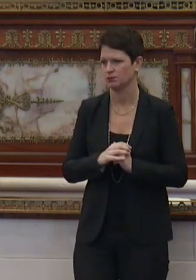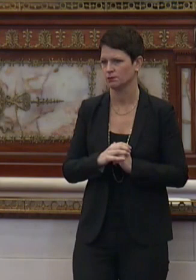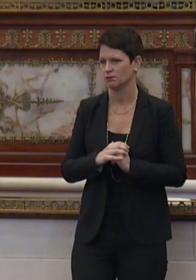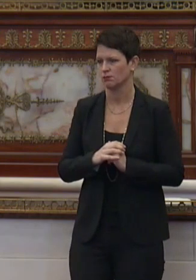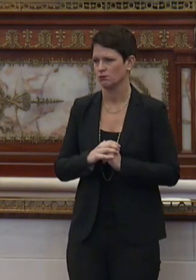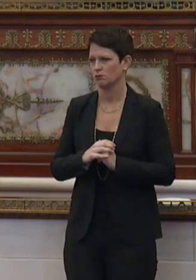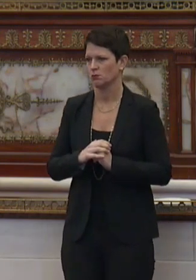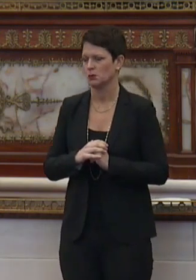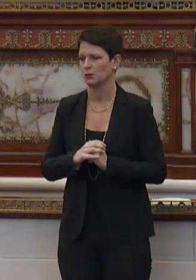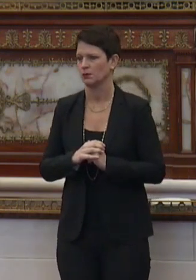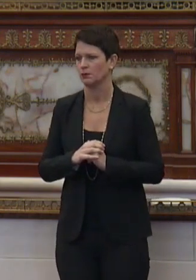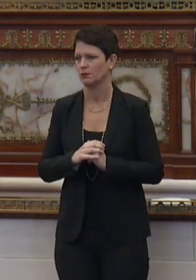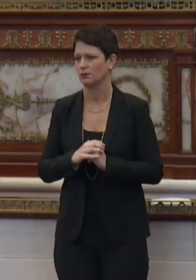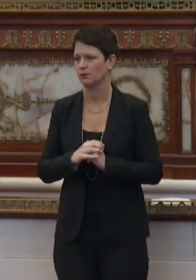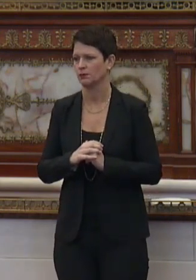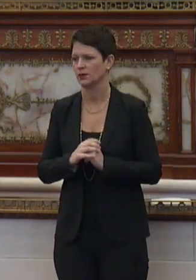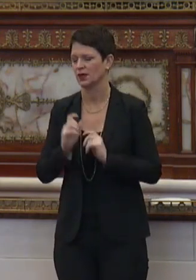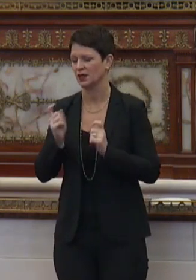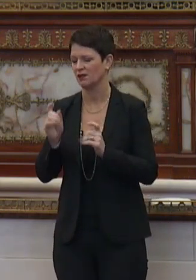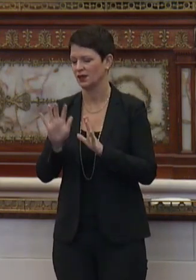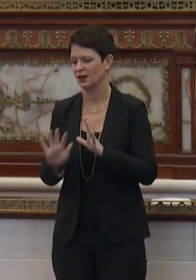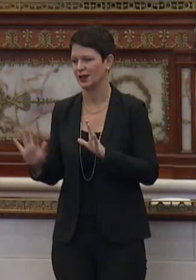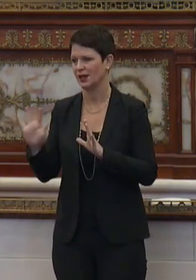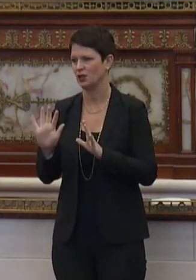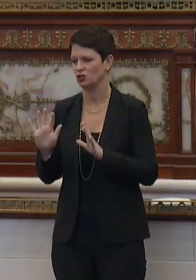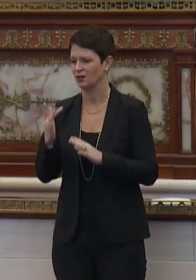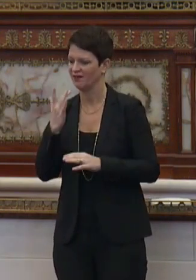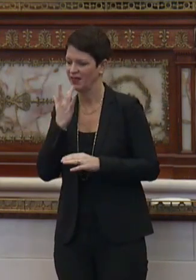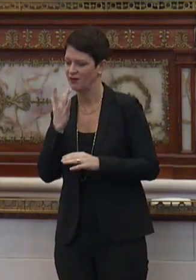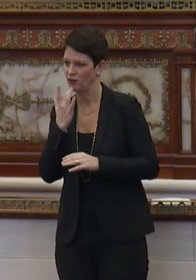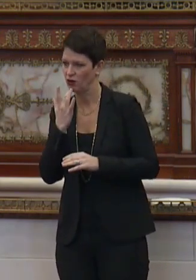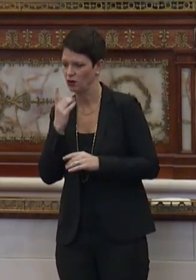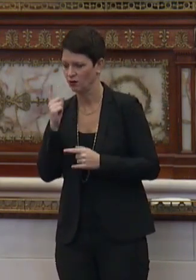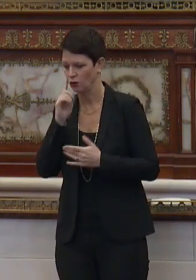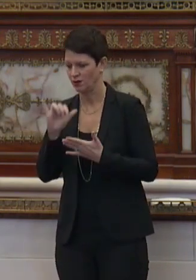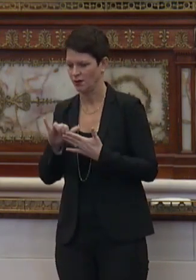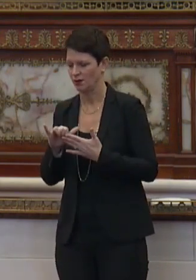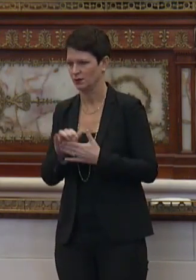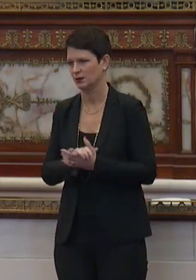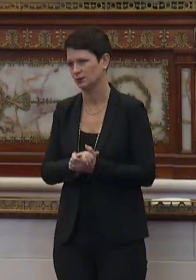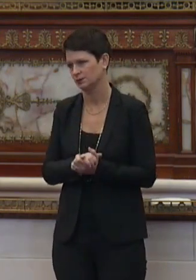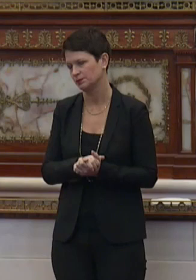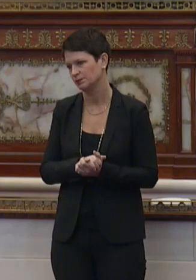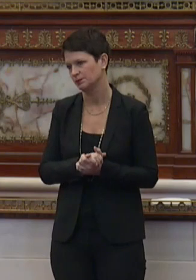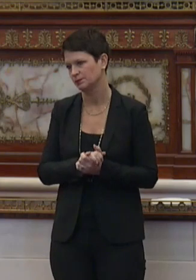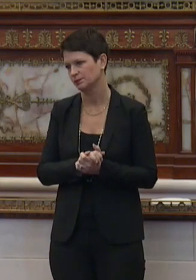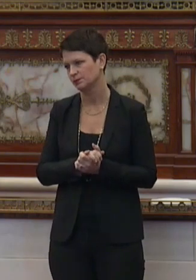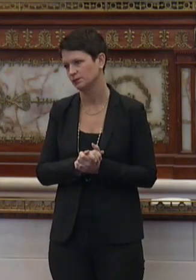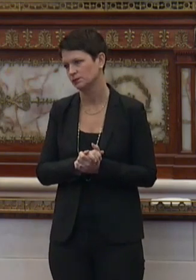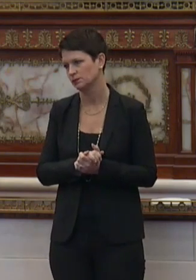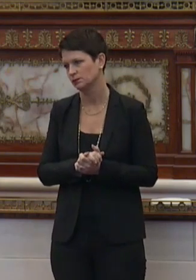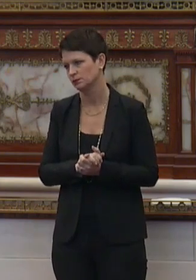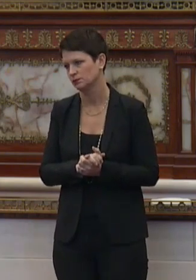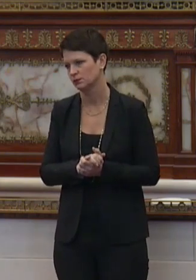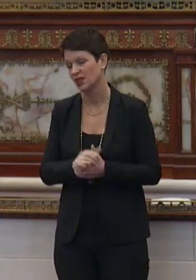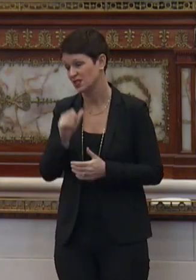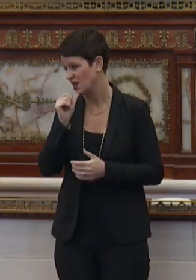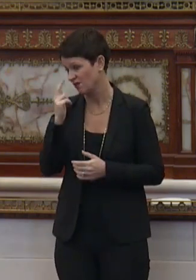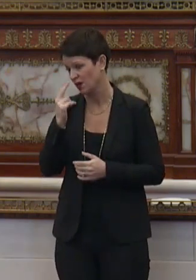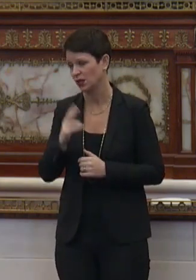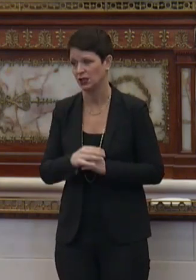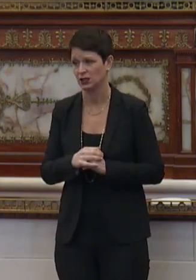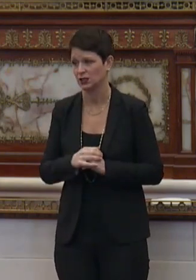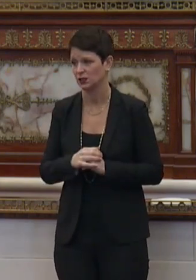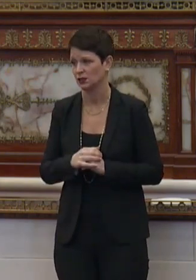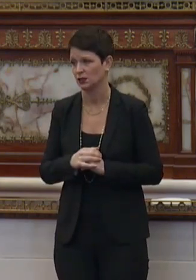giving an Asian flavoring to it. It's not funny. I'm putting